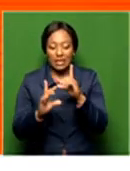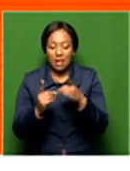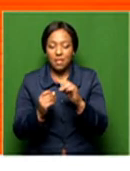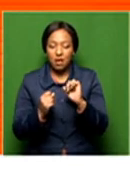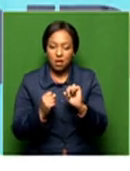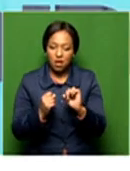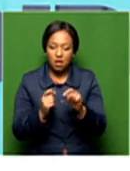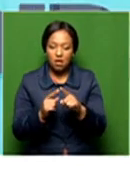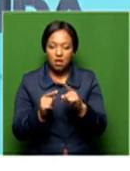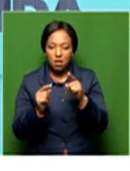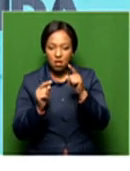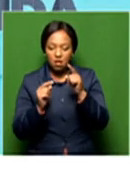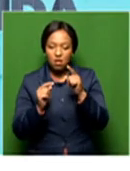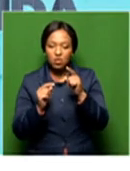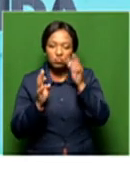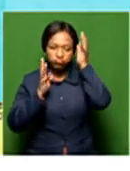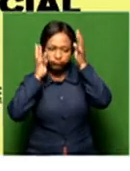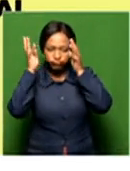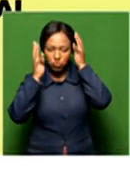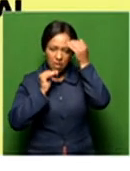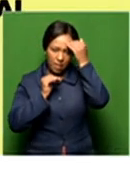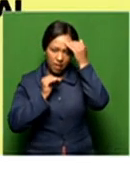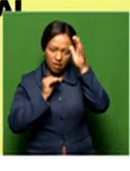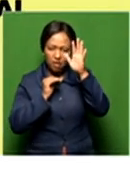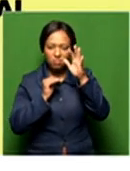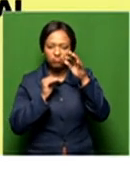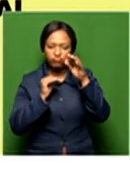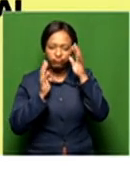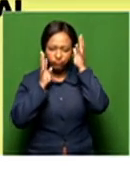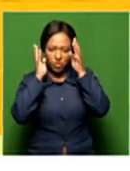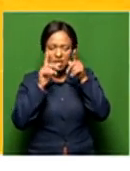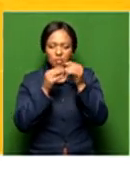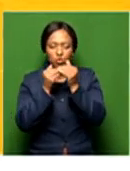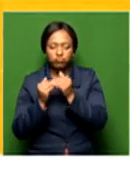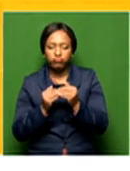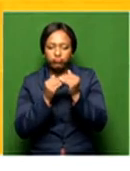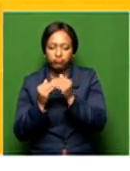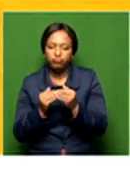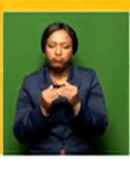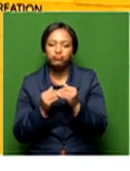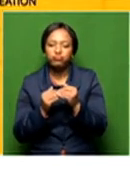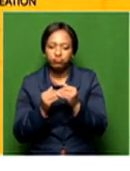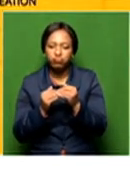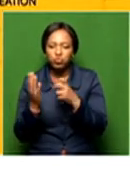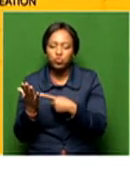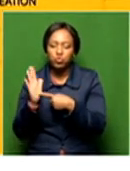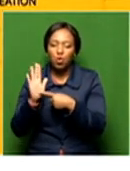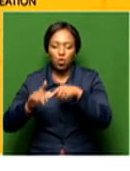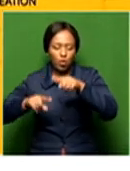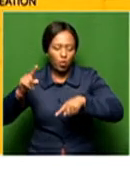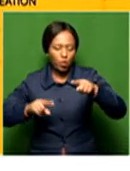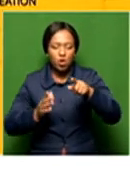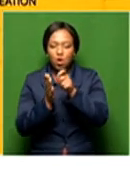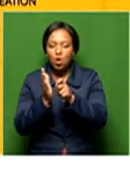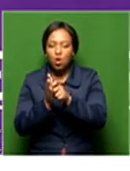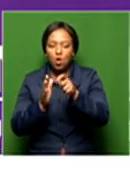creation of libraries throughout the country and taking care of them. So we do showcase various authors, whether